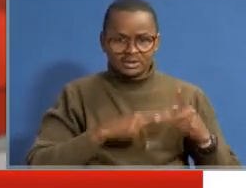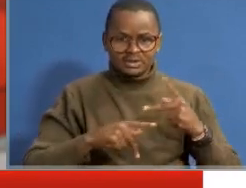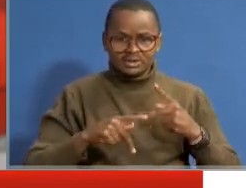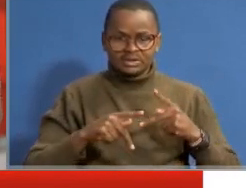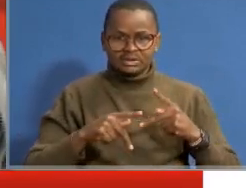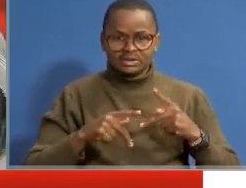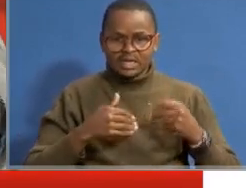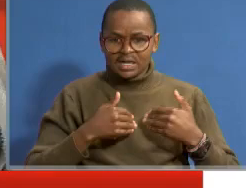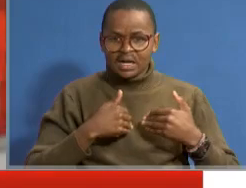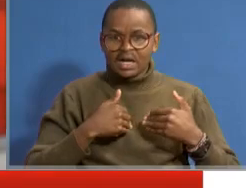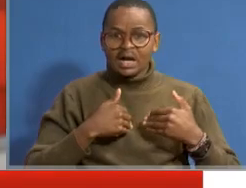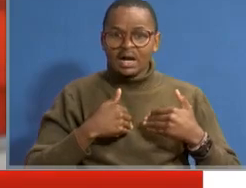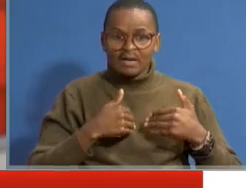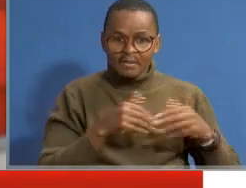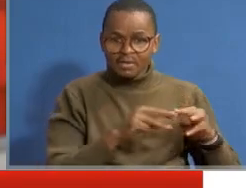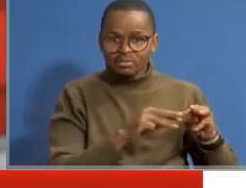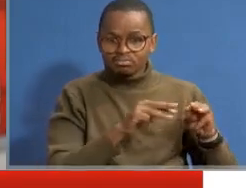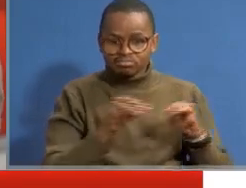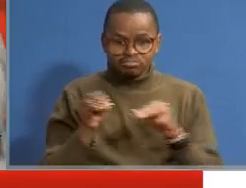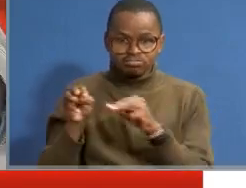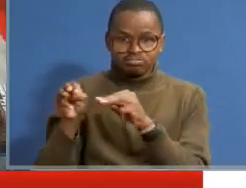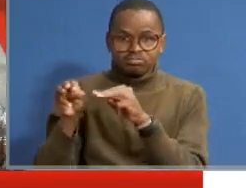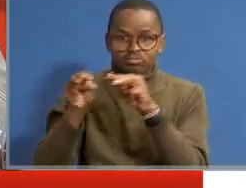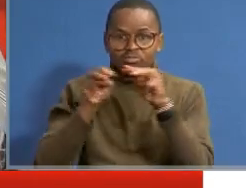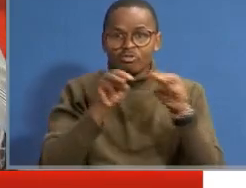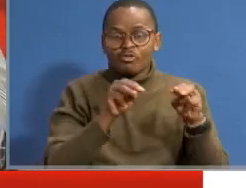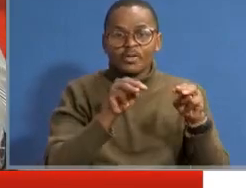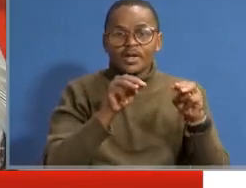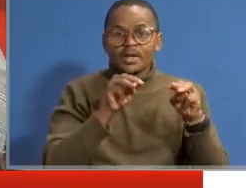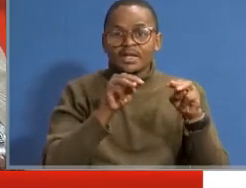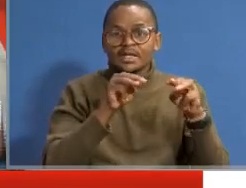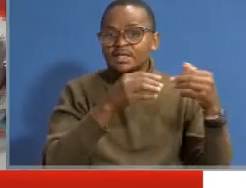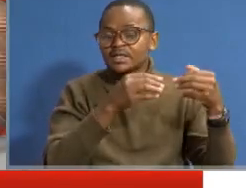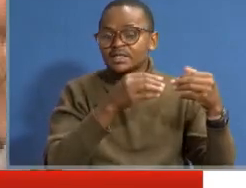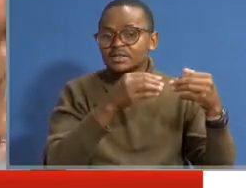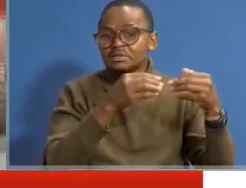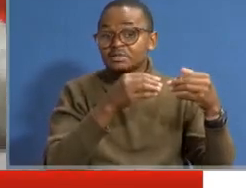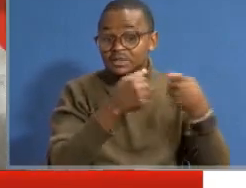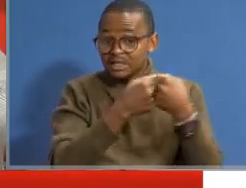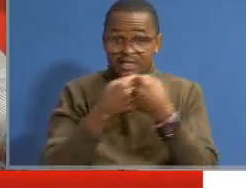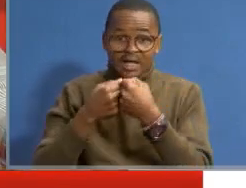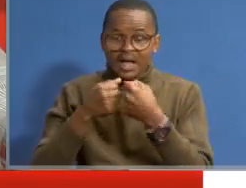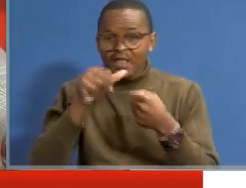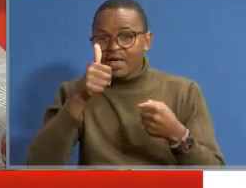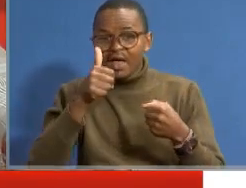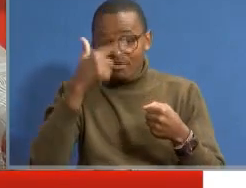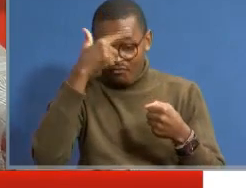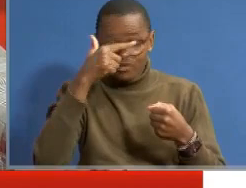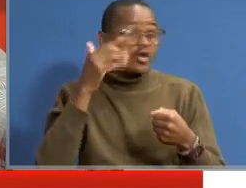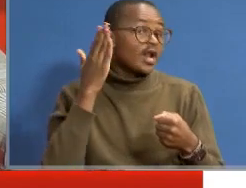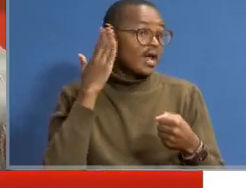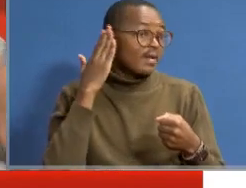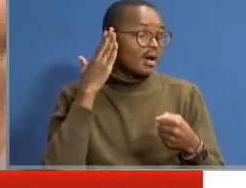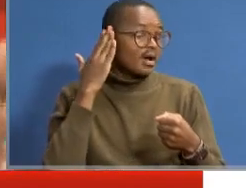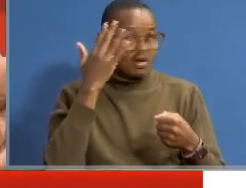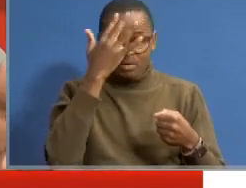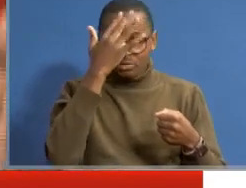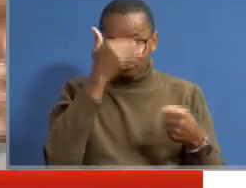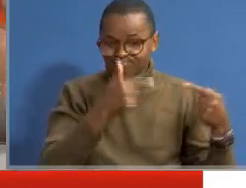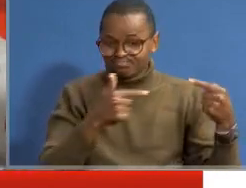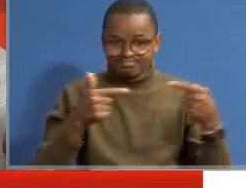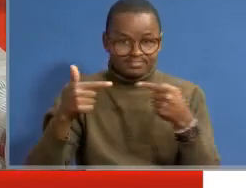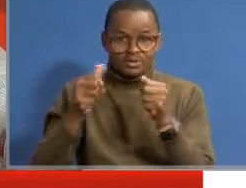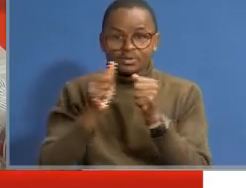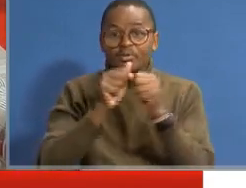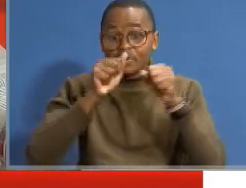some of them have mobility challenges, some of them are visual, some of them are deaf. Just to compete